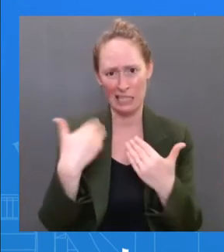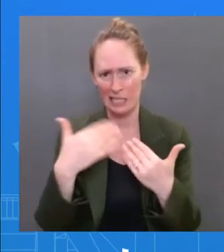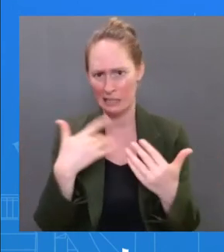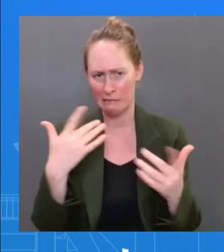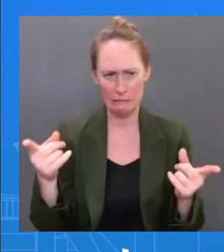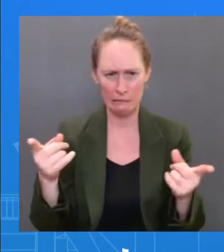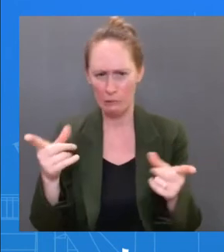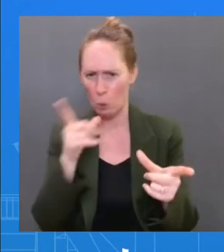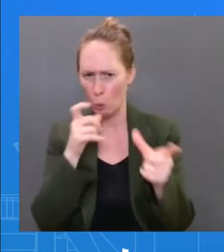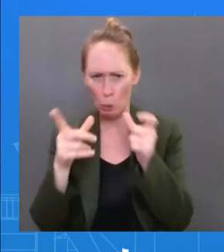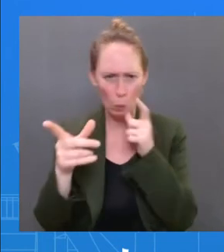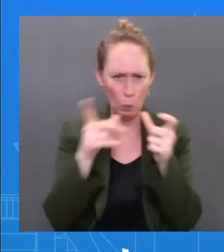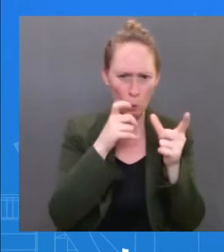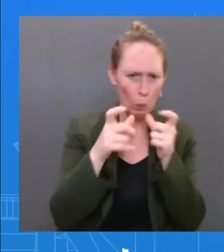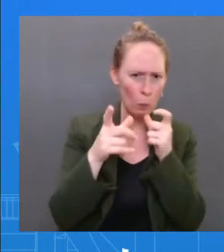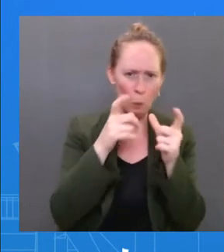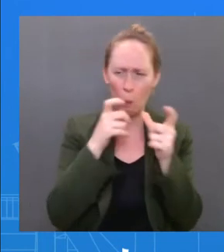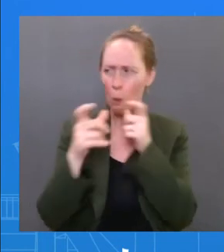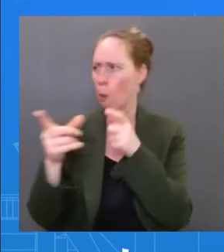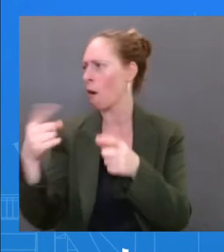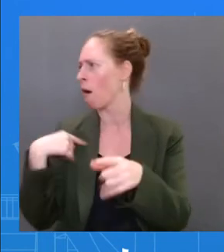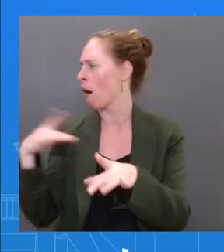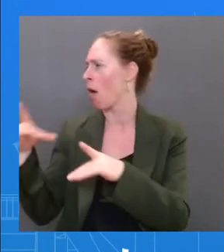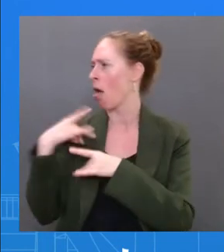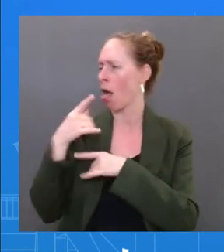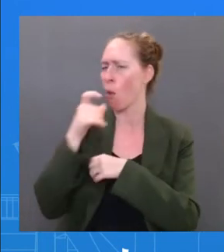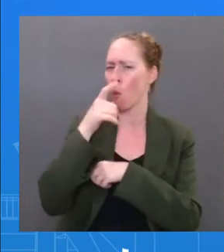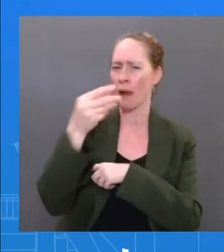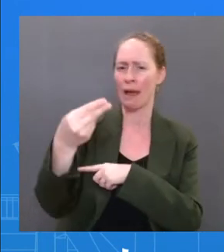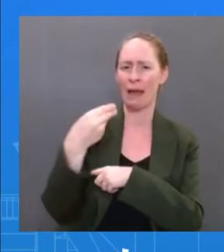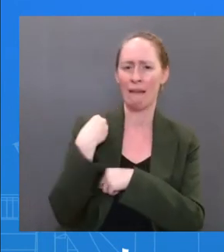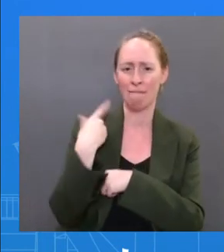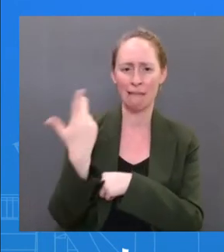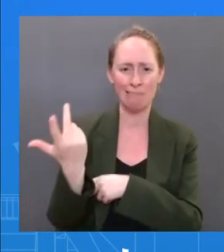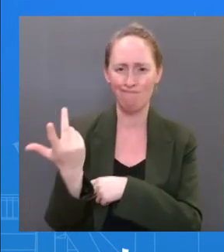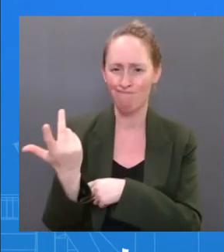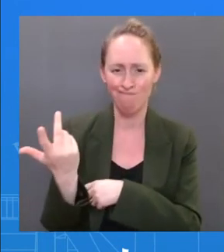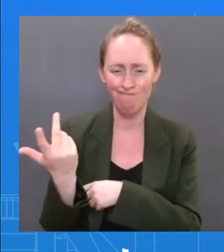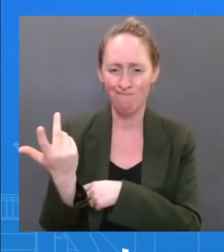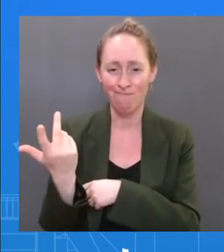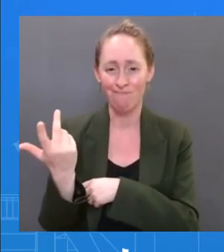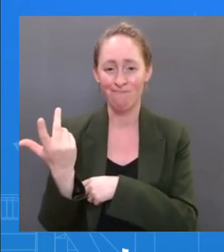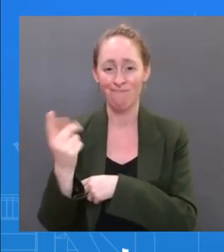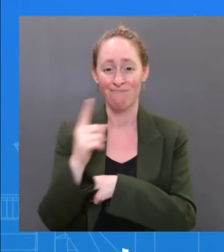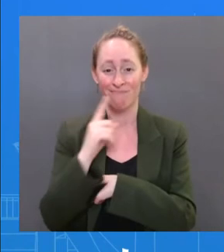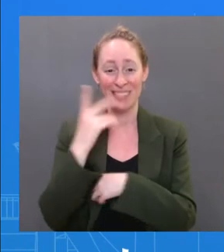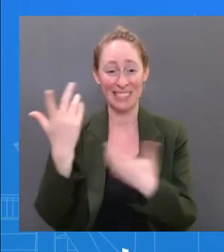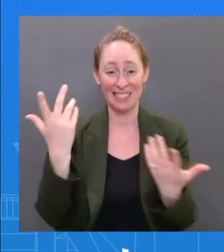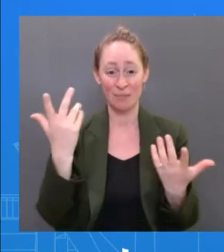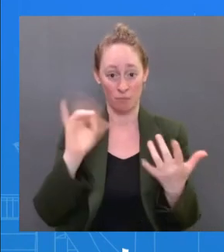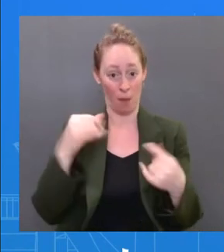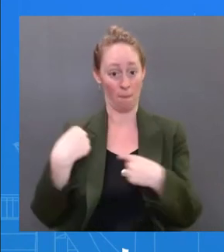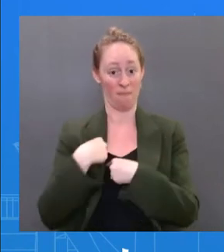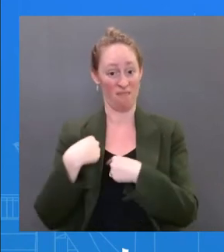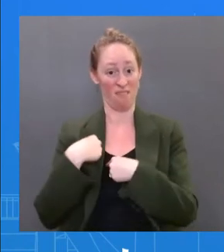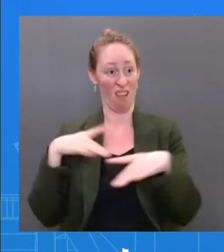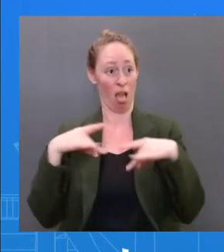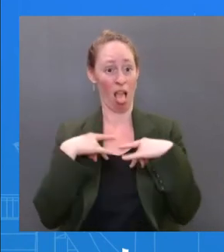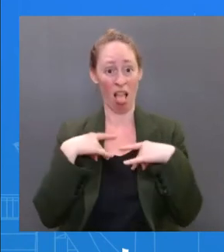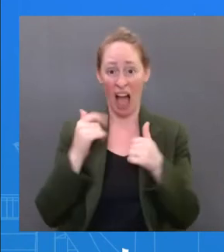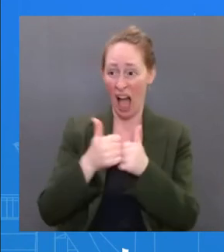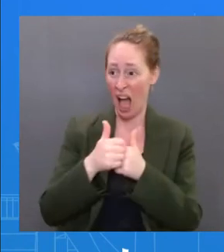I do not know when I got COVID. I have no idea who I got it from. But we want to make sure that the people that he was around